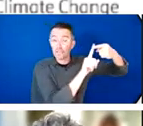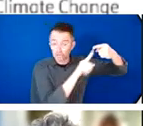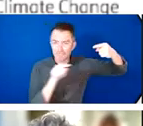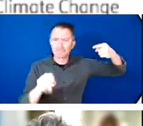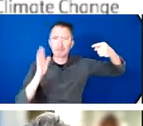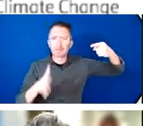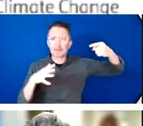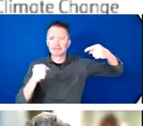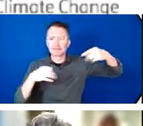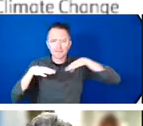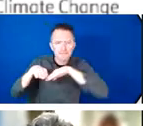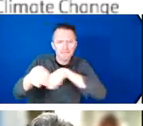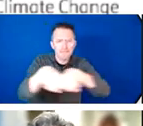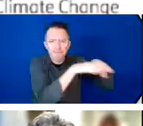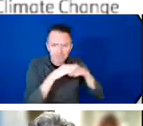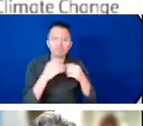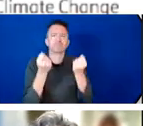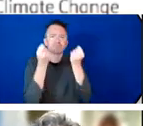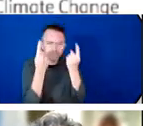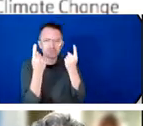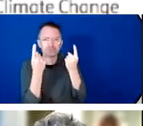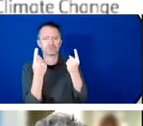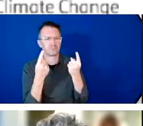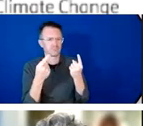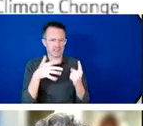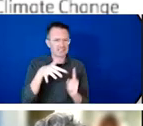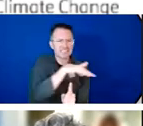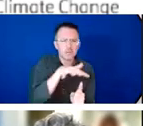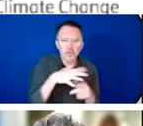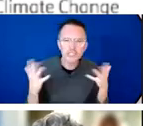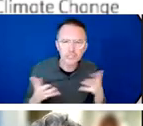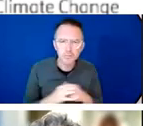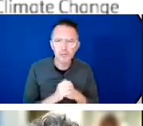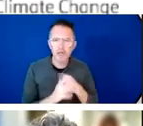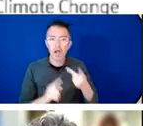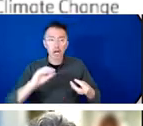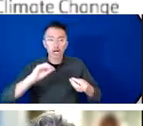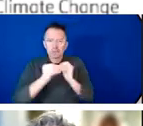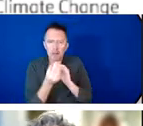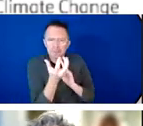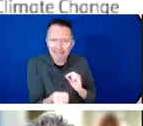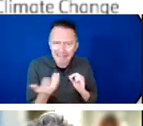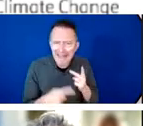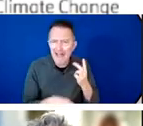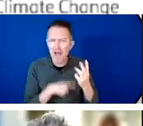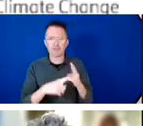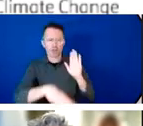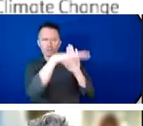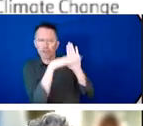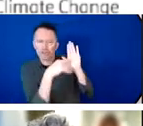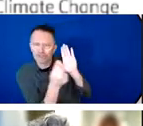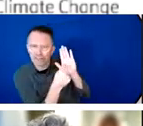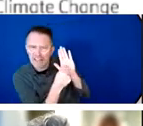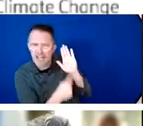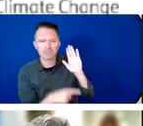needs to be done, especially from a policy and programmatic perspective to integrate SRHR into gender-responsive